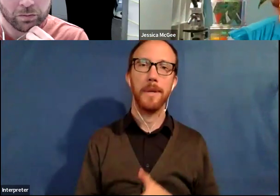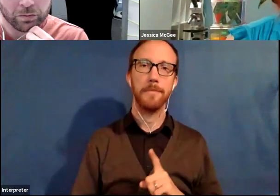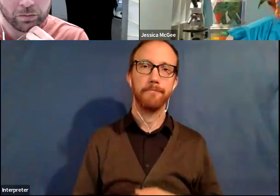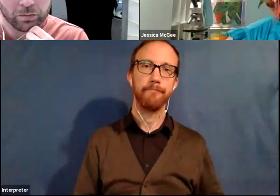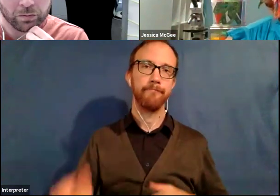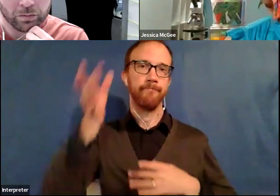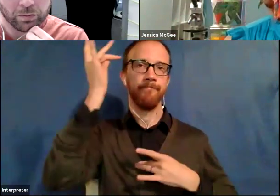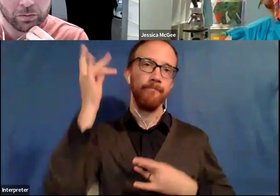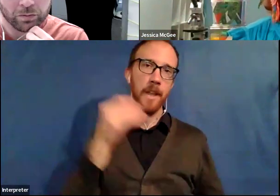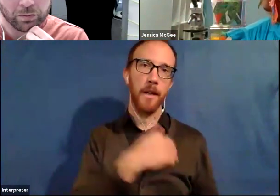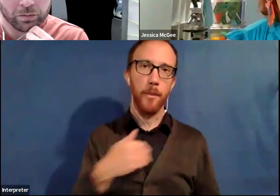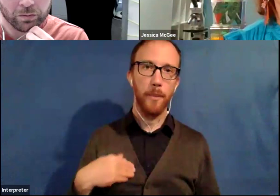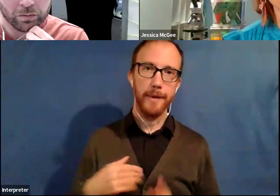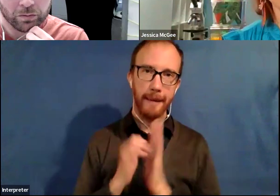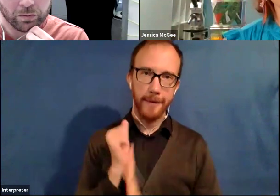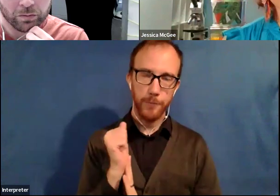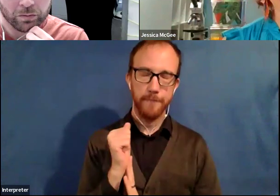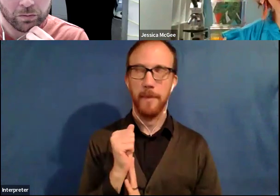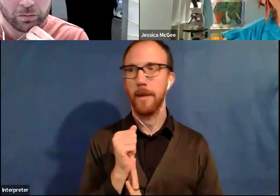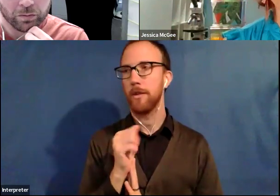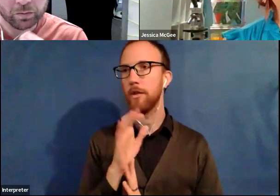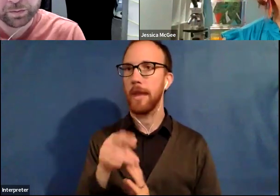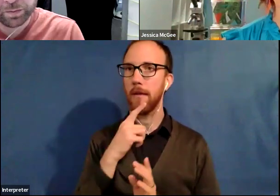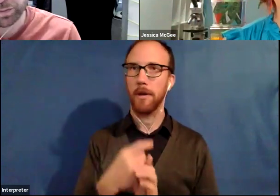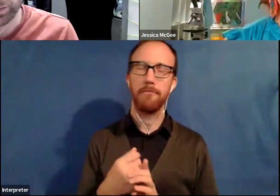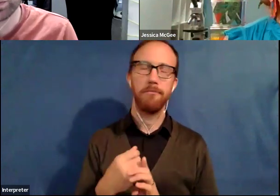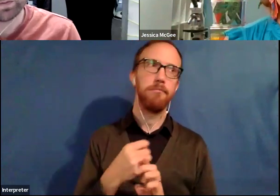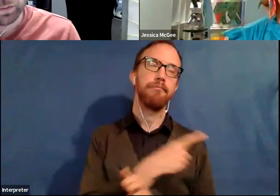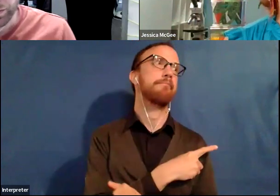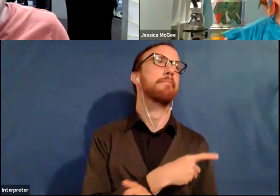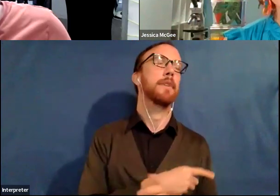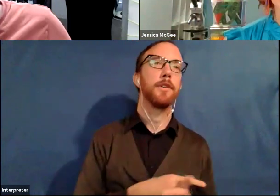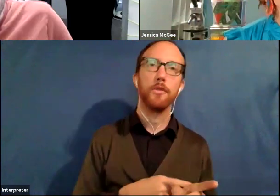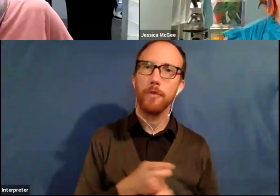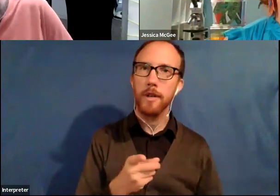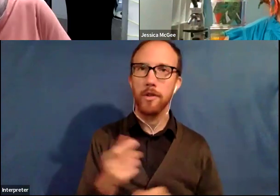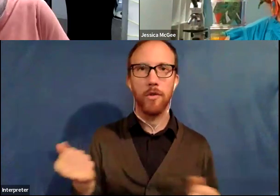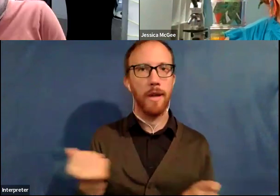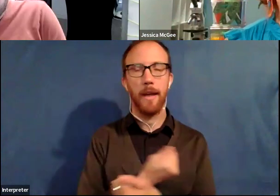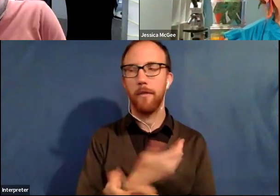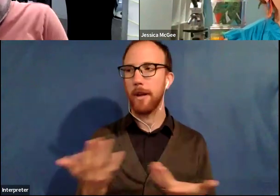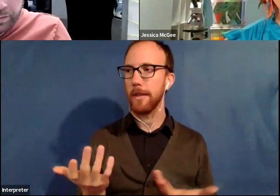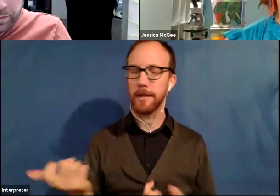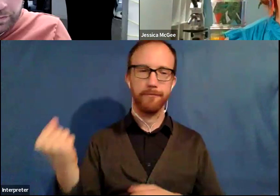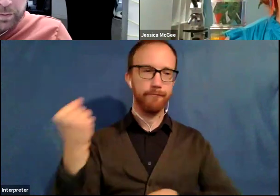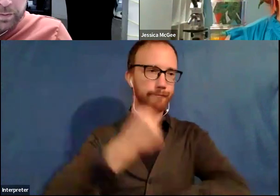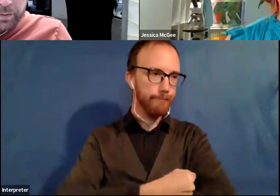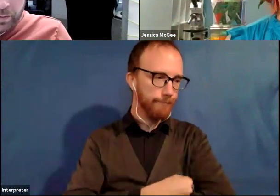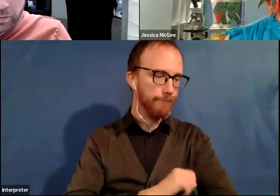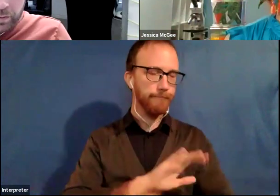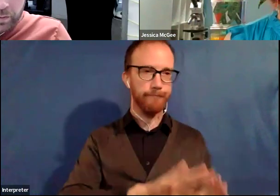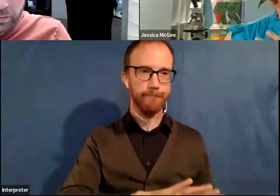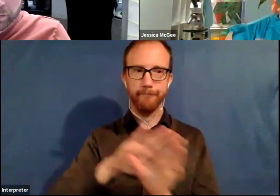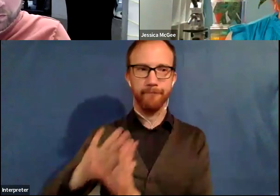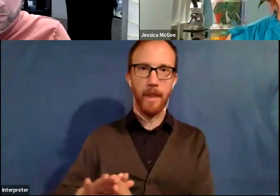so, uh, that really derailed my career. So I shut everything down, um, went through treatments and